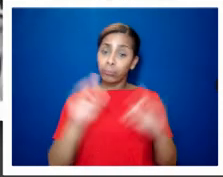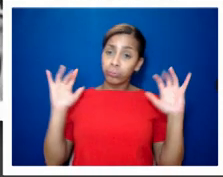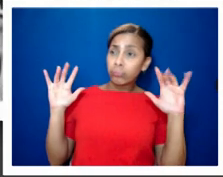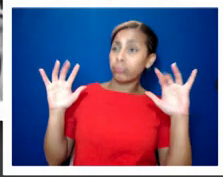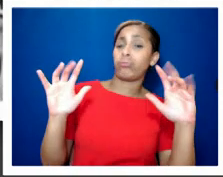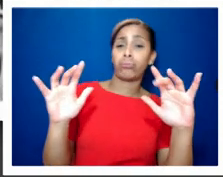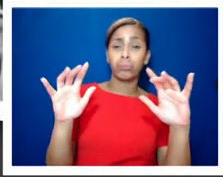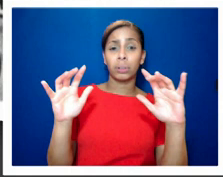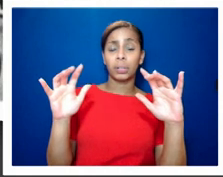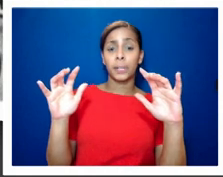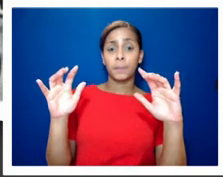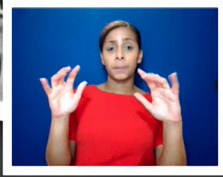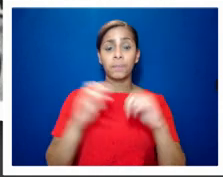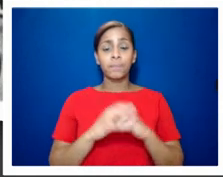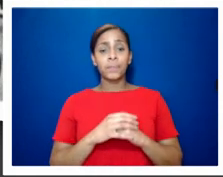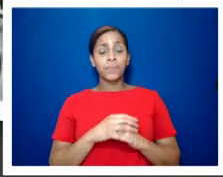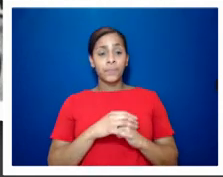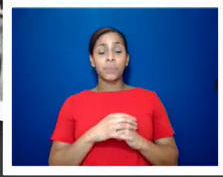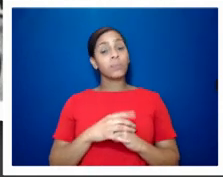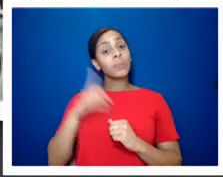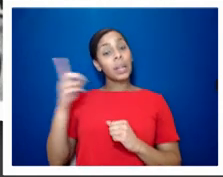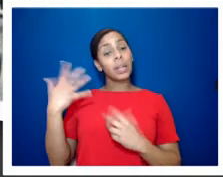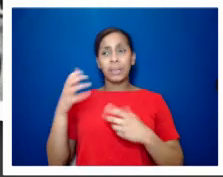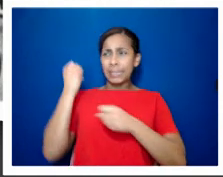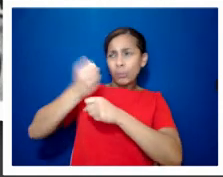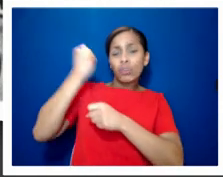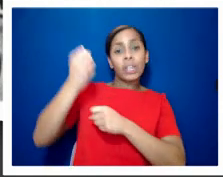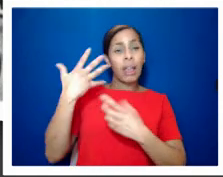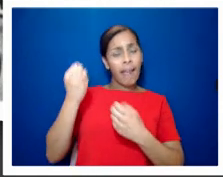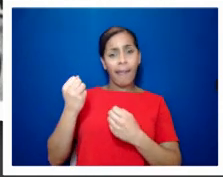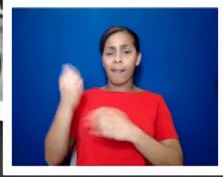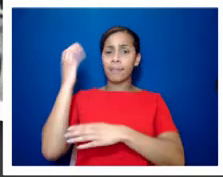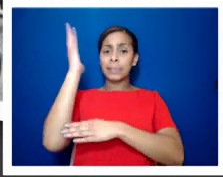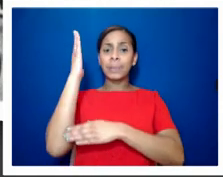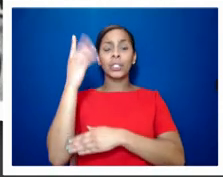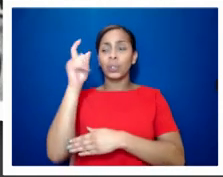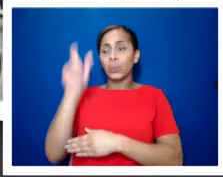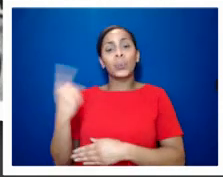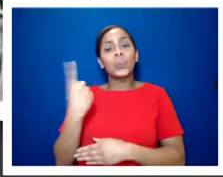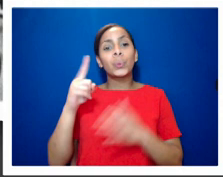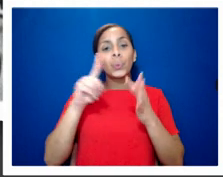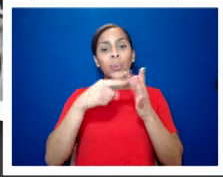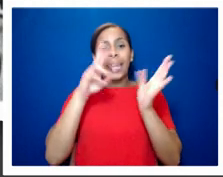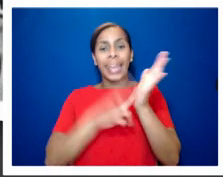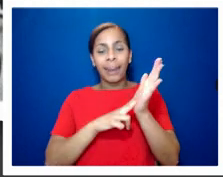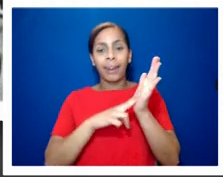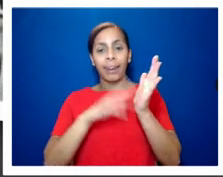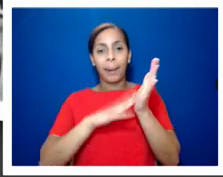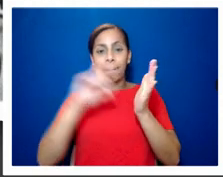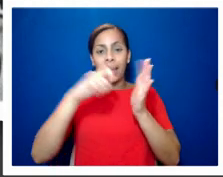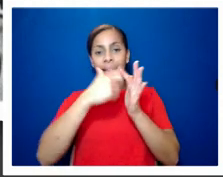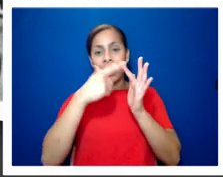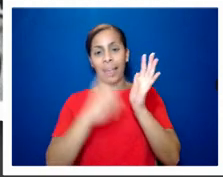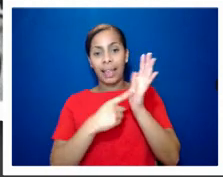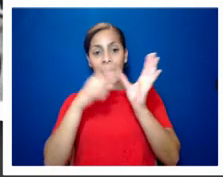and at the demonstration speeches were made by the actor egan mckellen that's the chap there in the white coat if you don't recognize um he'd come out the month